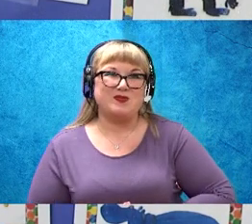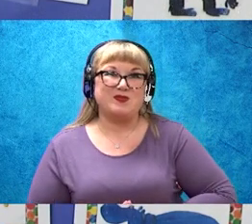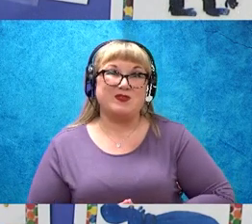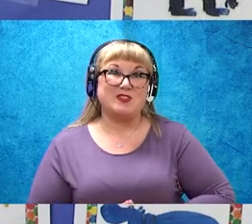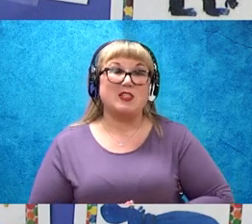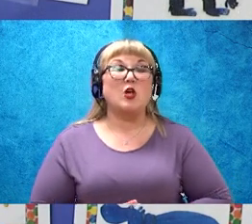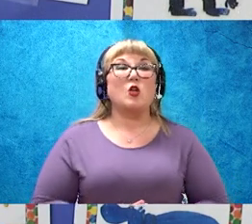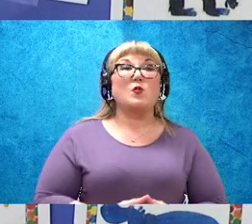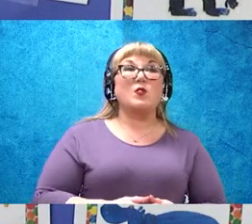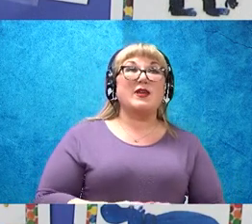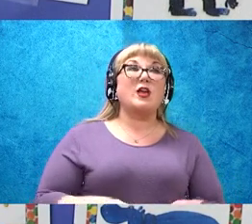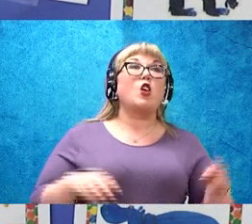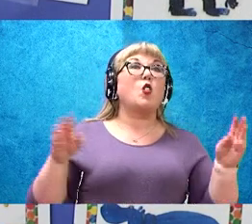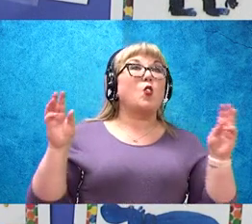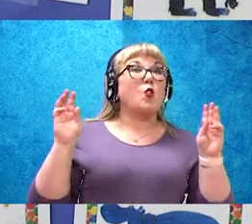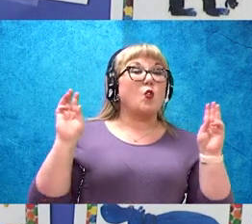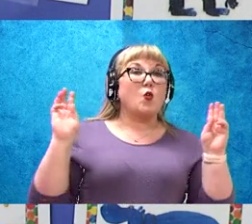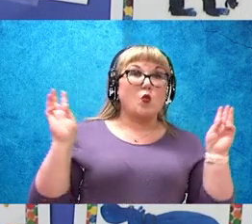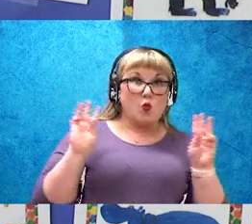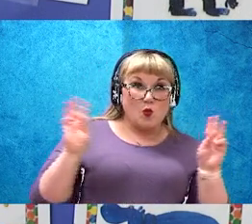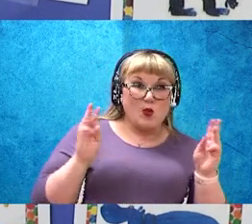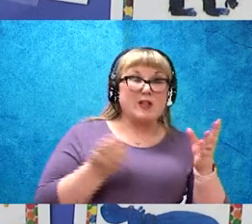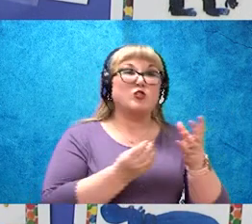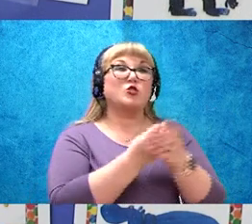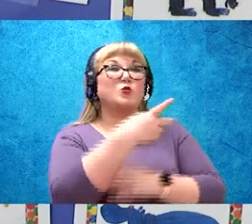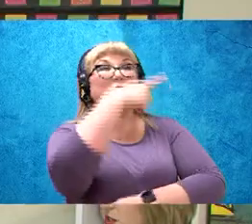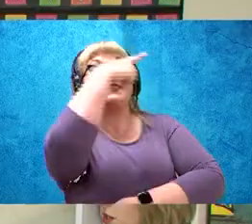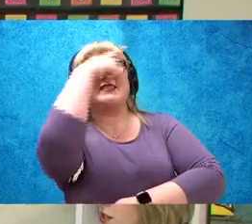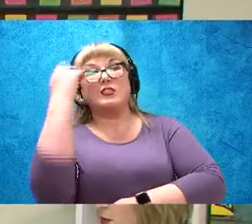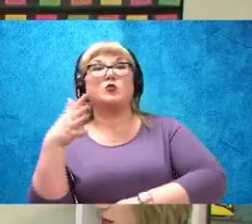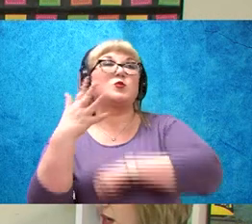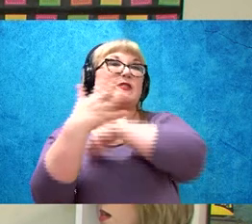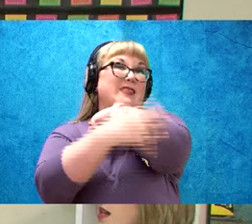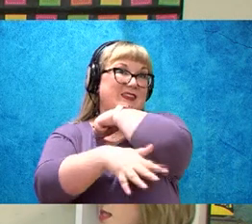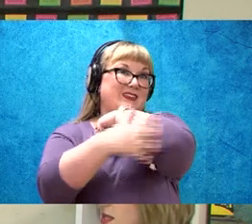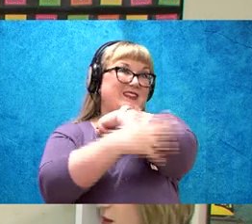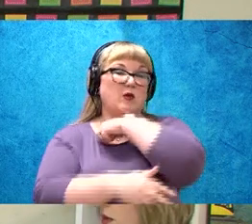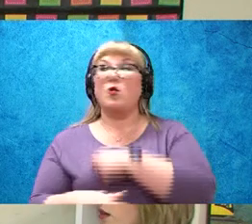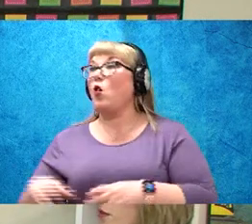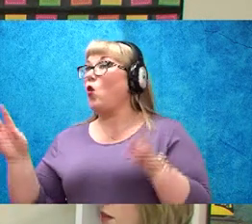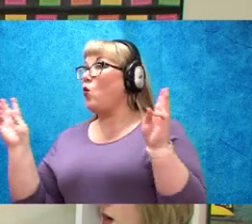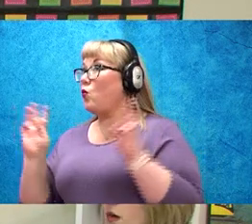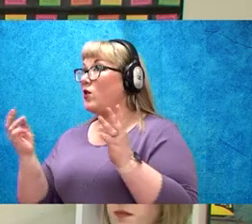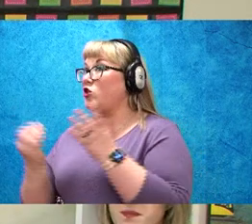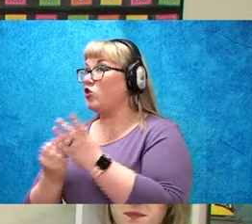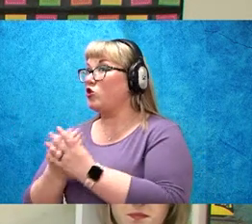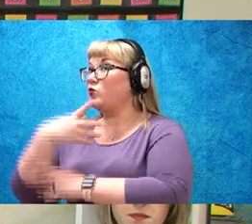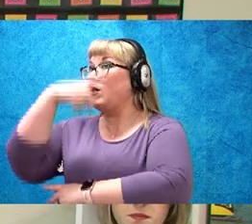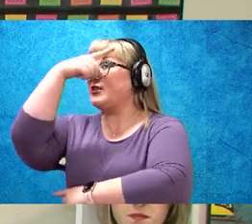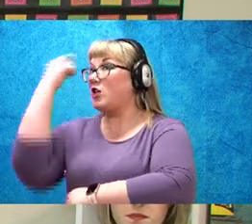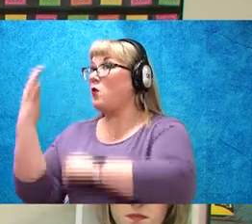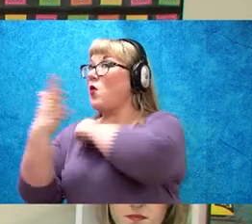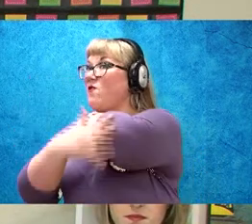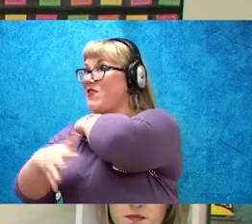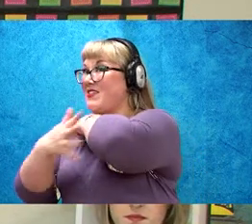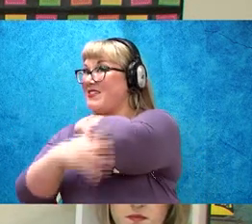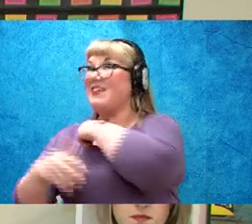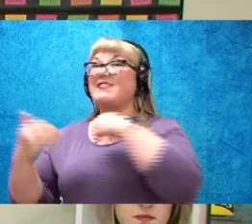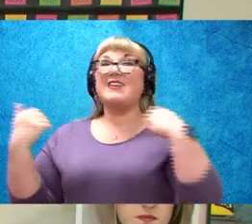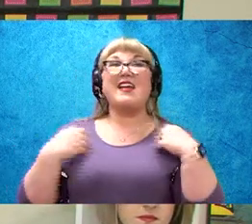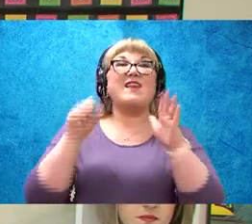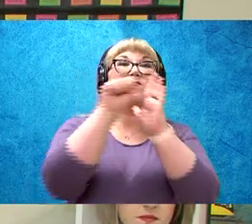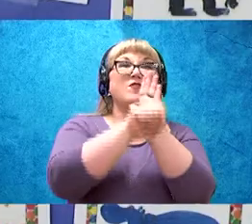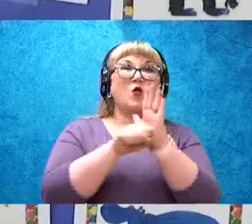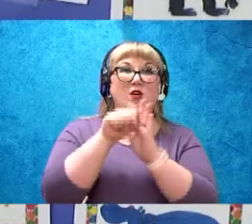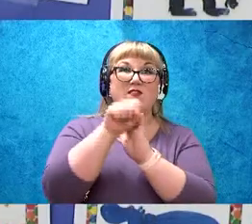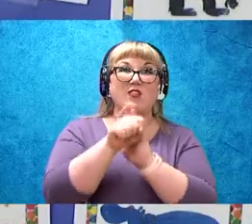Winter. Spring. Summer. Fall. Winter. Spring. Summer. Fall. There are seasons